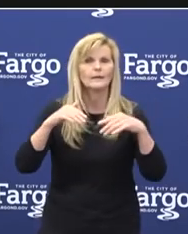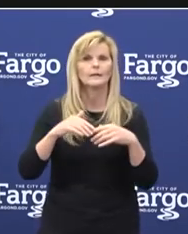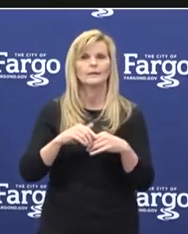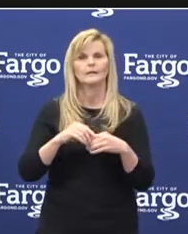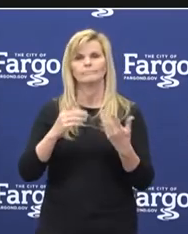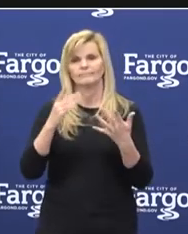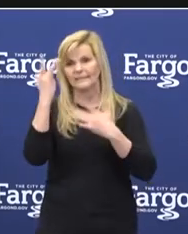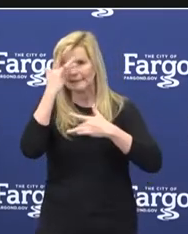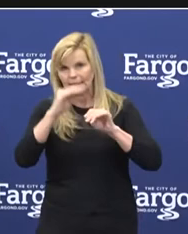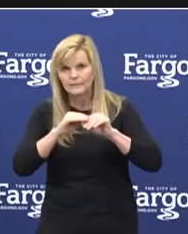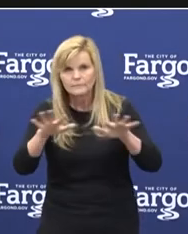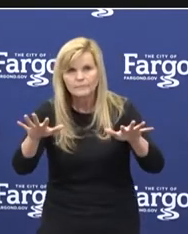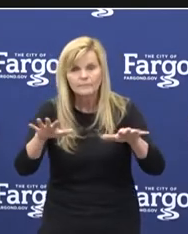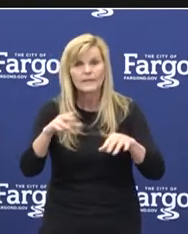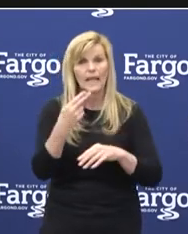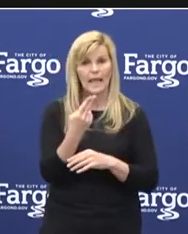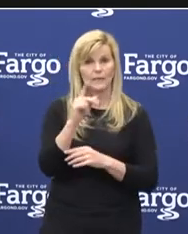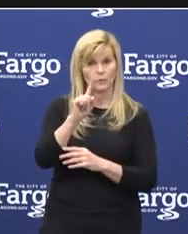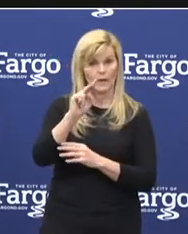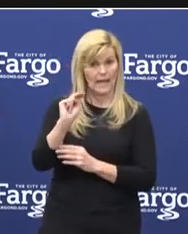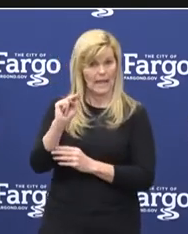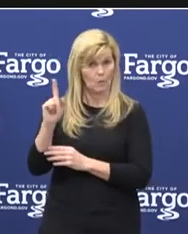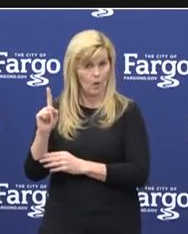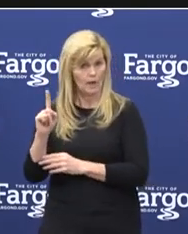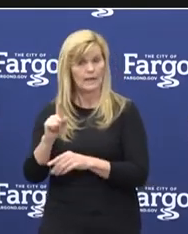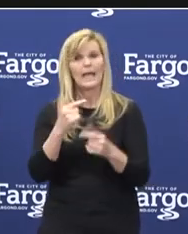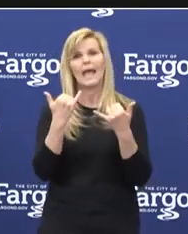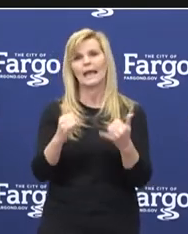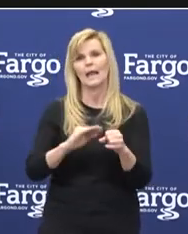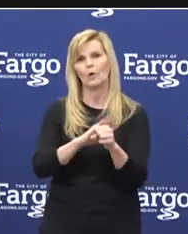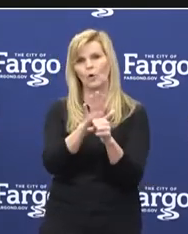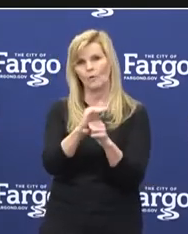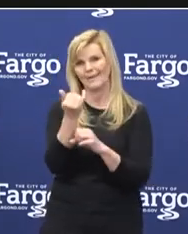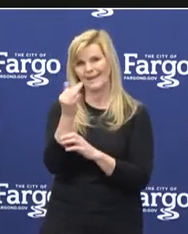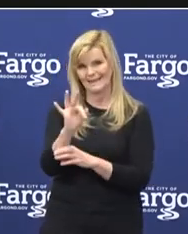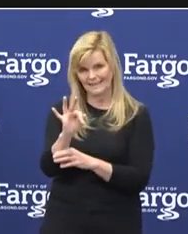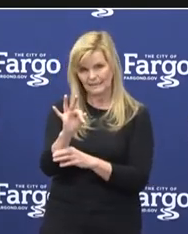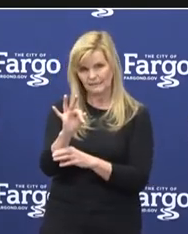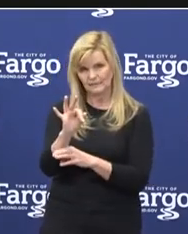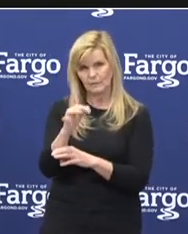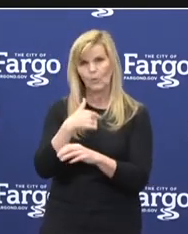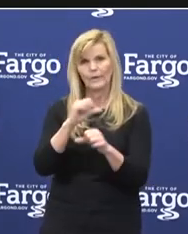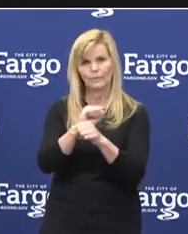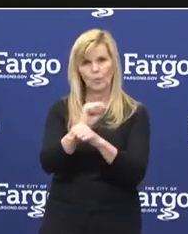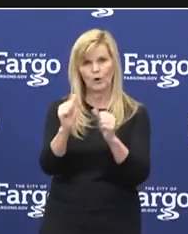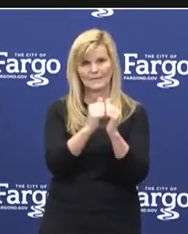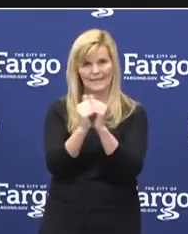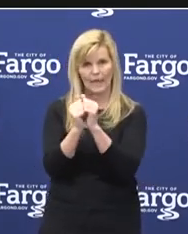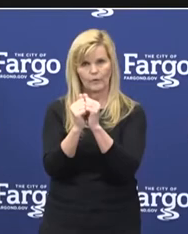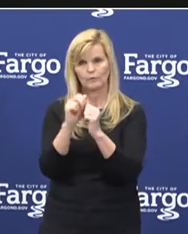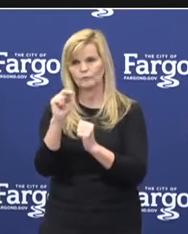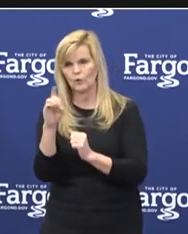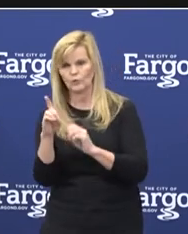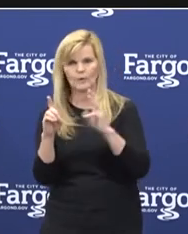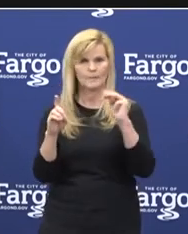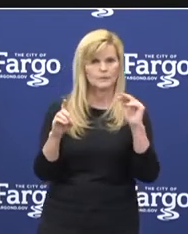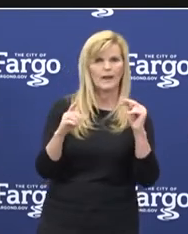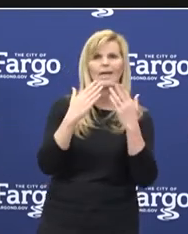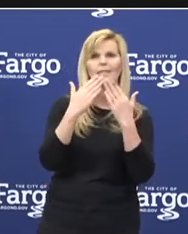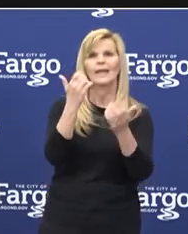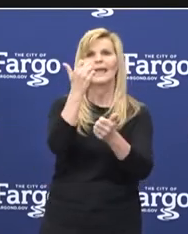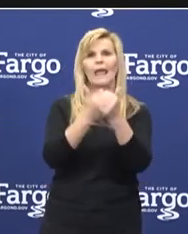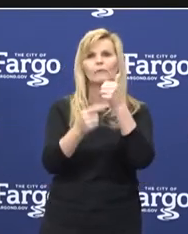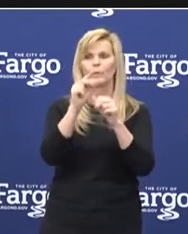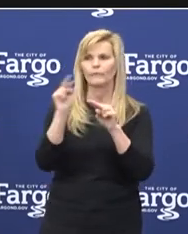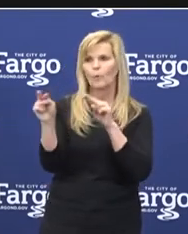disease outbreaks such as H1N1, and now this COVID-19 pandemic. Thank you to everyone for doing your part, looking out for